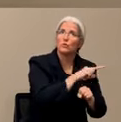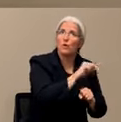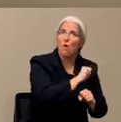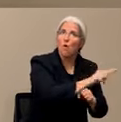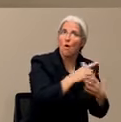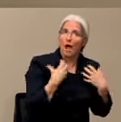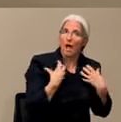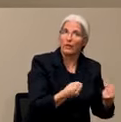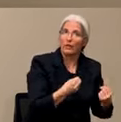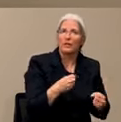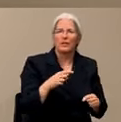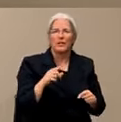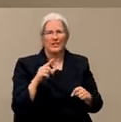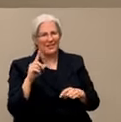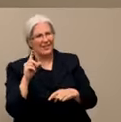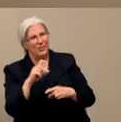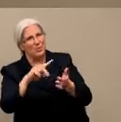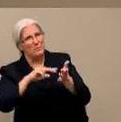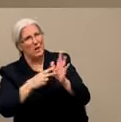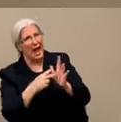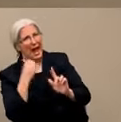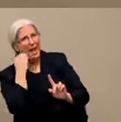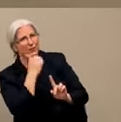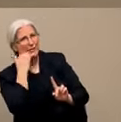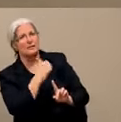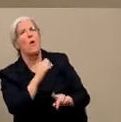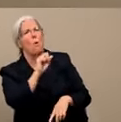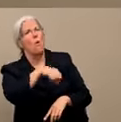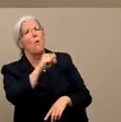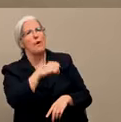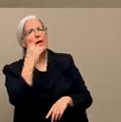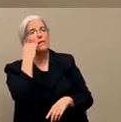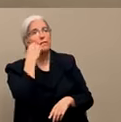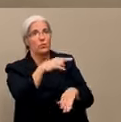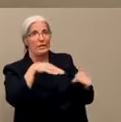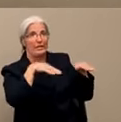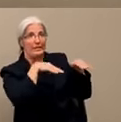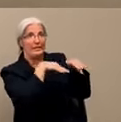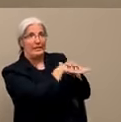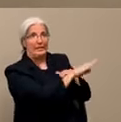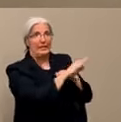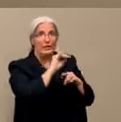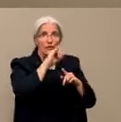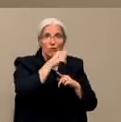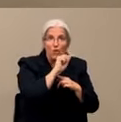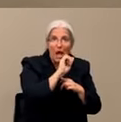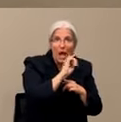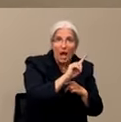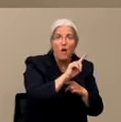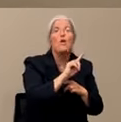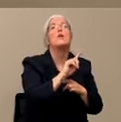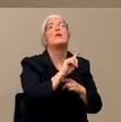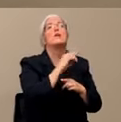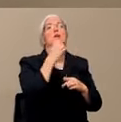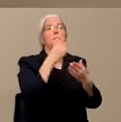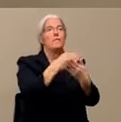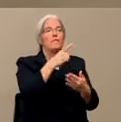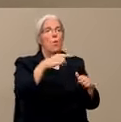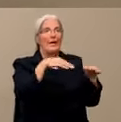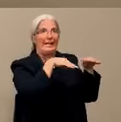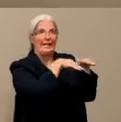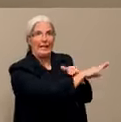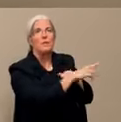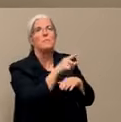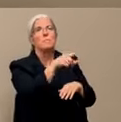to those that are entering into the custodial facilities, into the jails. Again, before they go in, every day they get medical